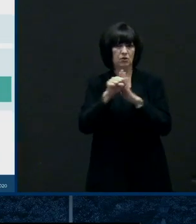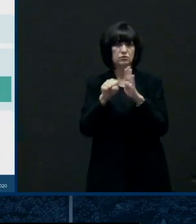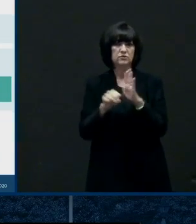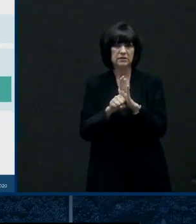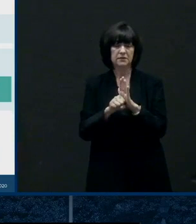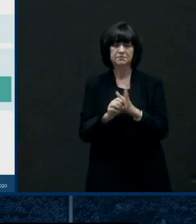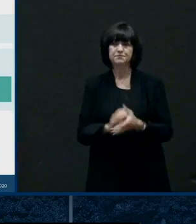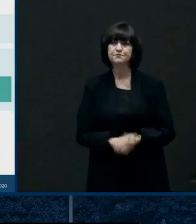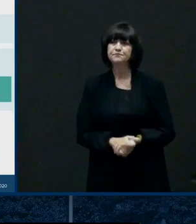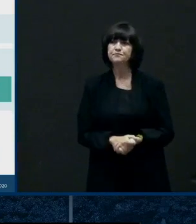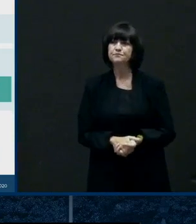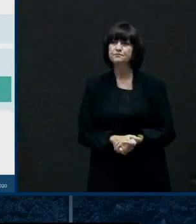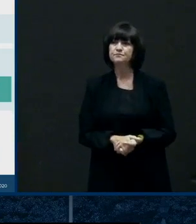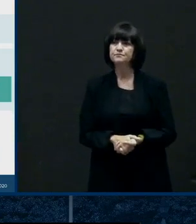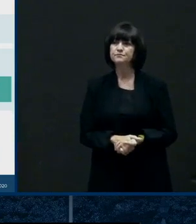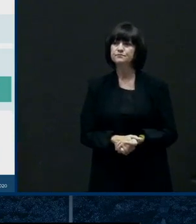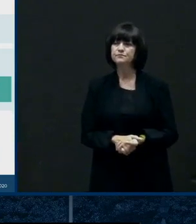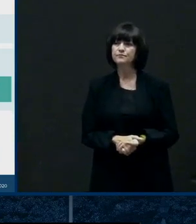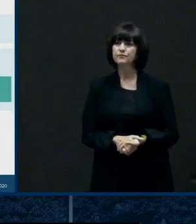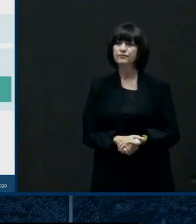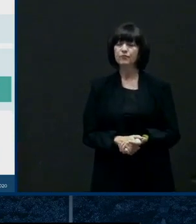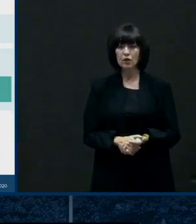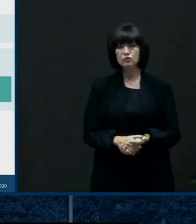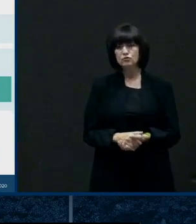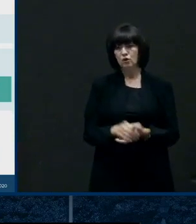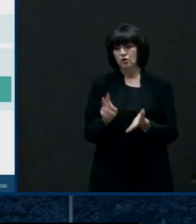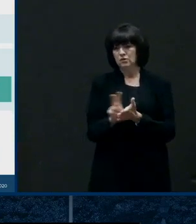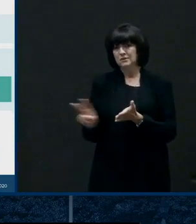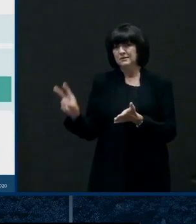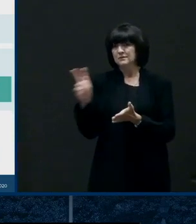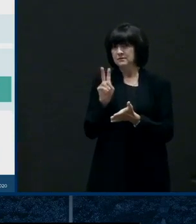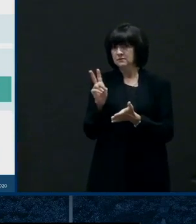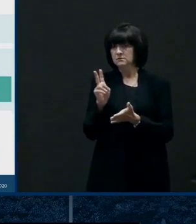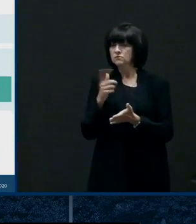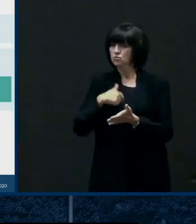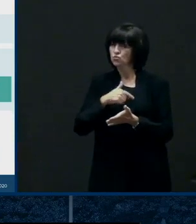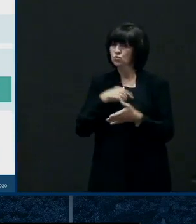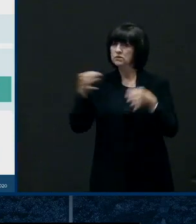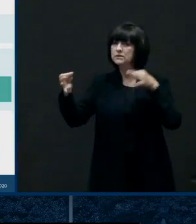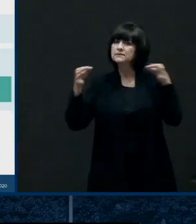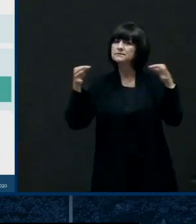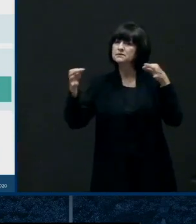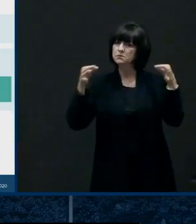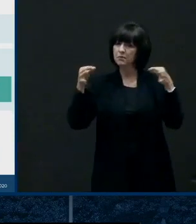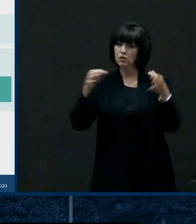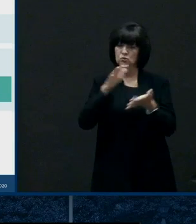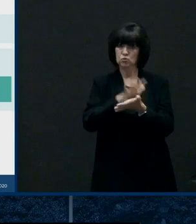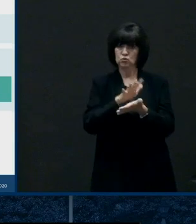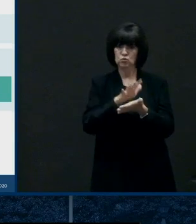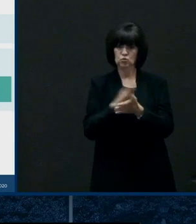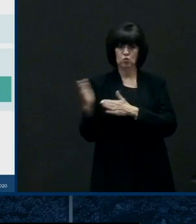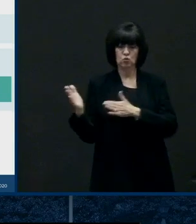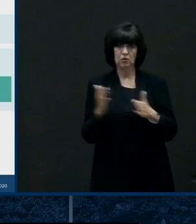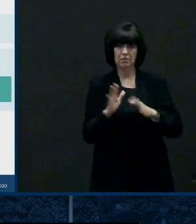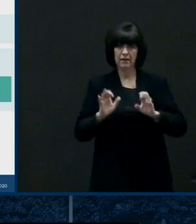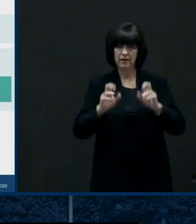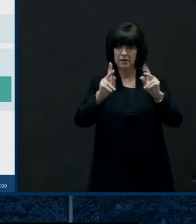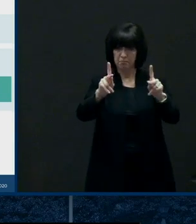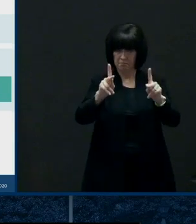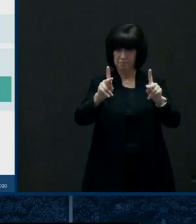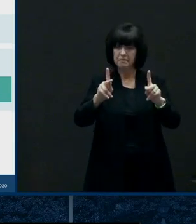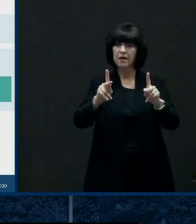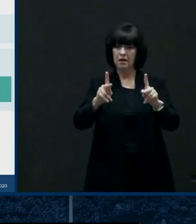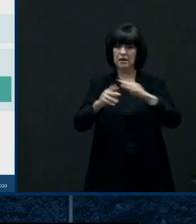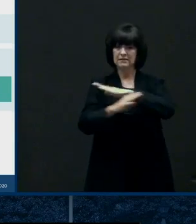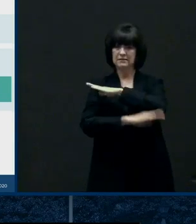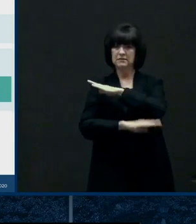disclosed uh the conditions under which schools could go back into session uh in september and